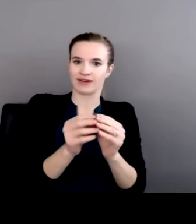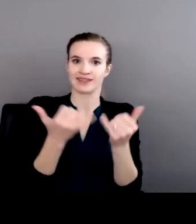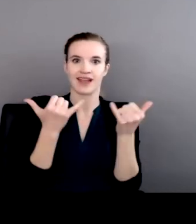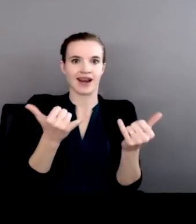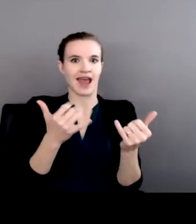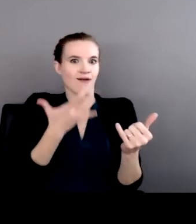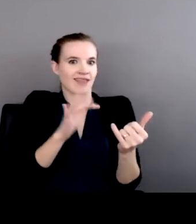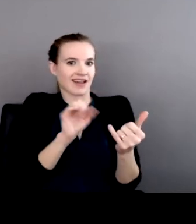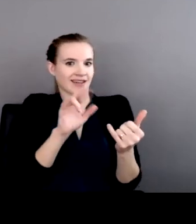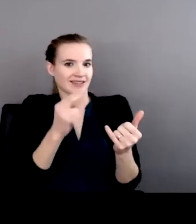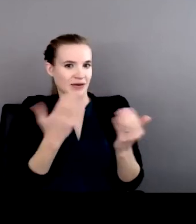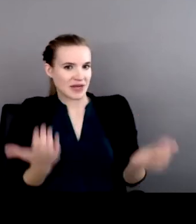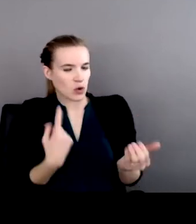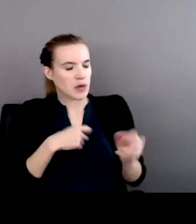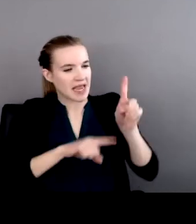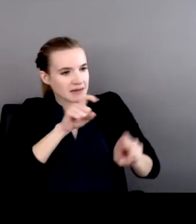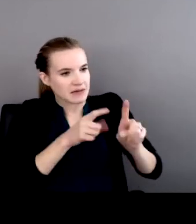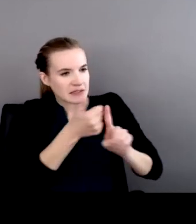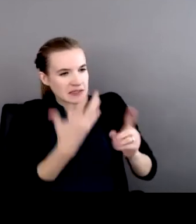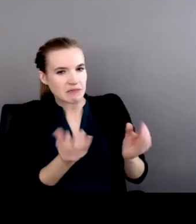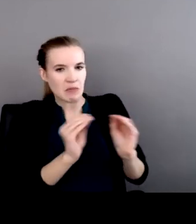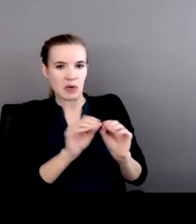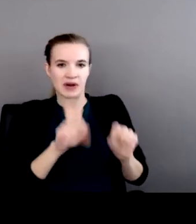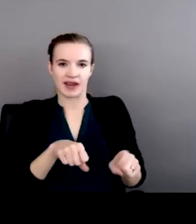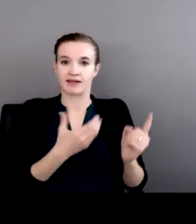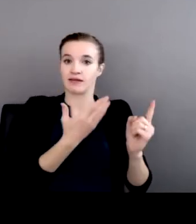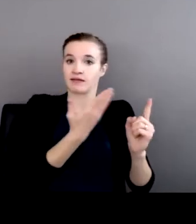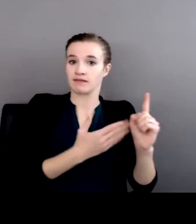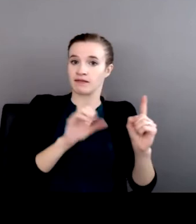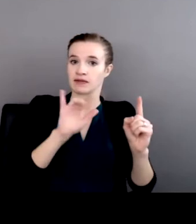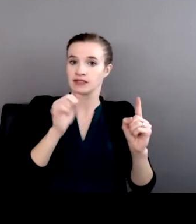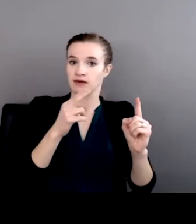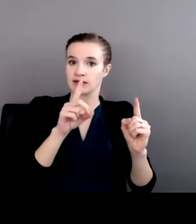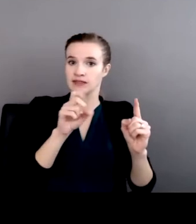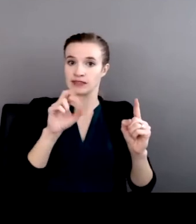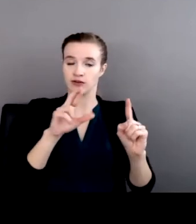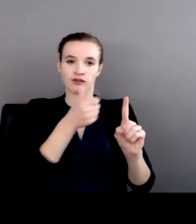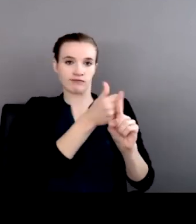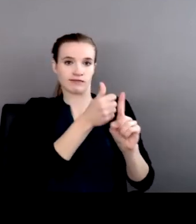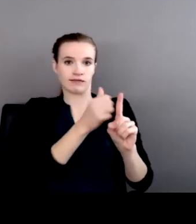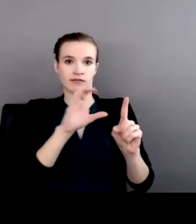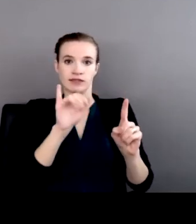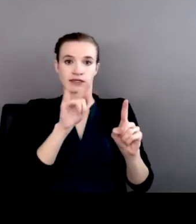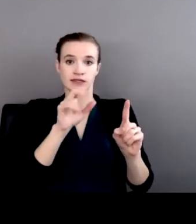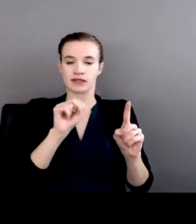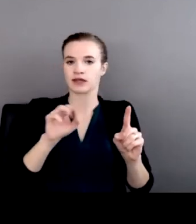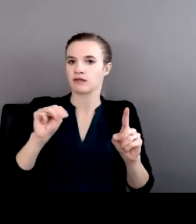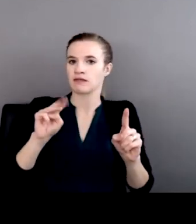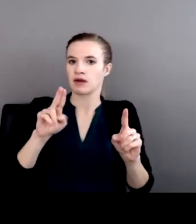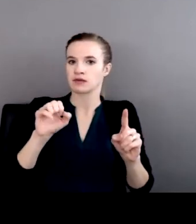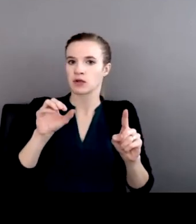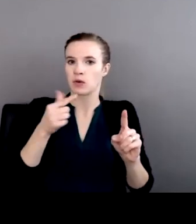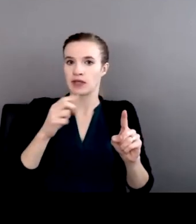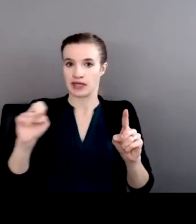she's here. Sarah Deer is our keynote speaker and a citizen of the Muscogee Nation of Oklahoma. She's also